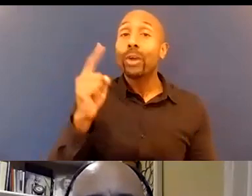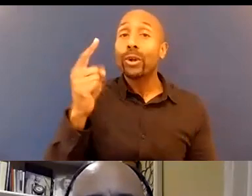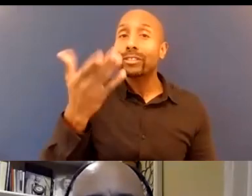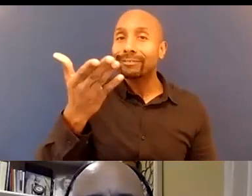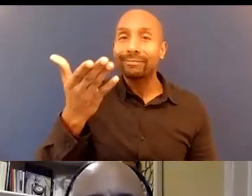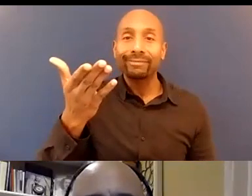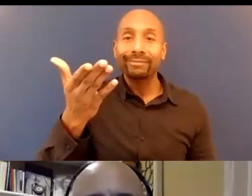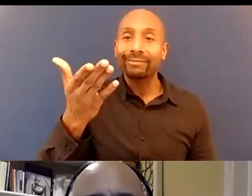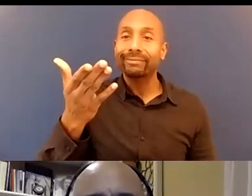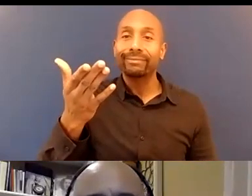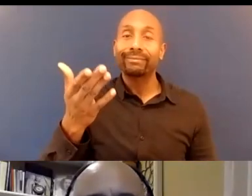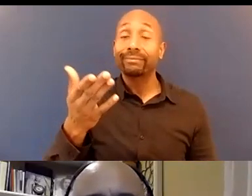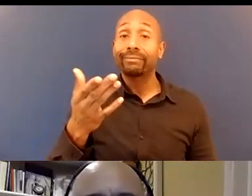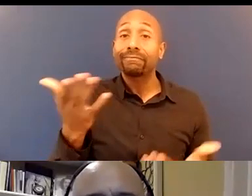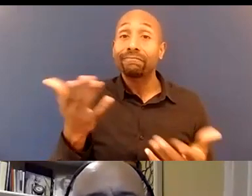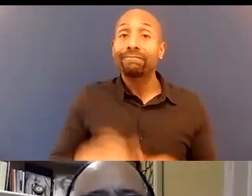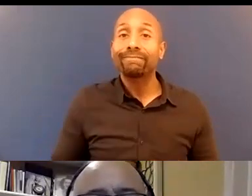to the pit on that one